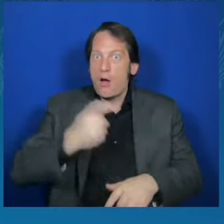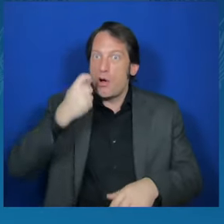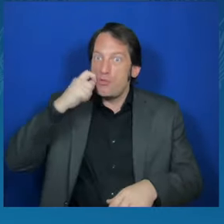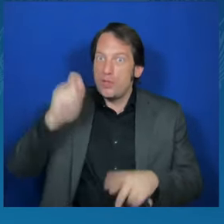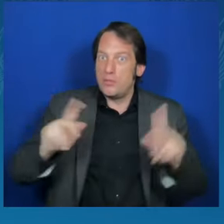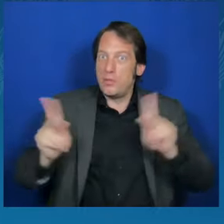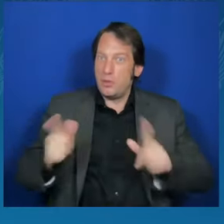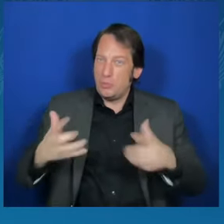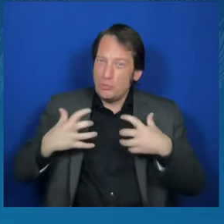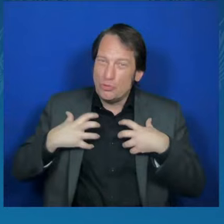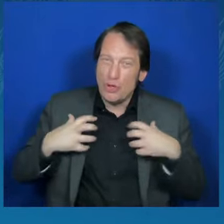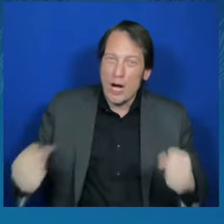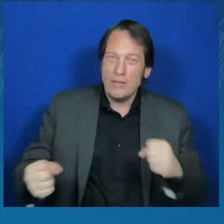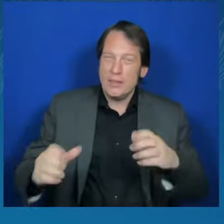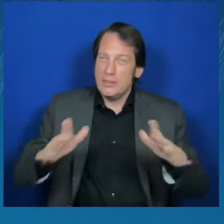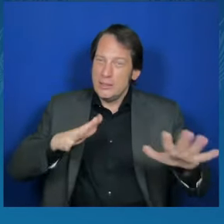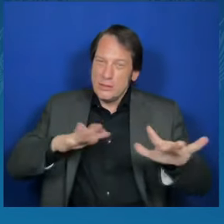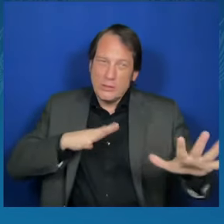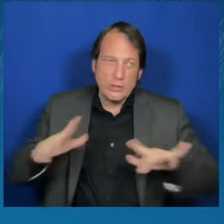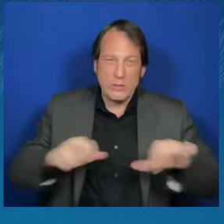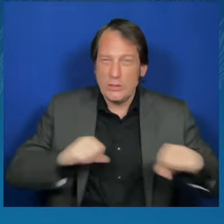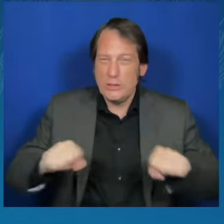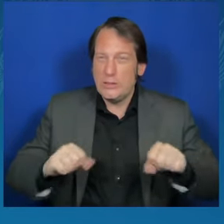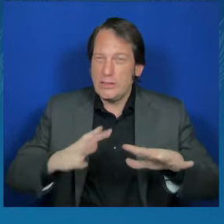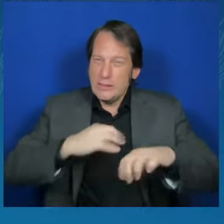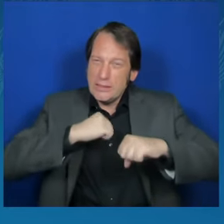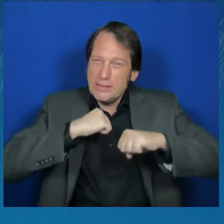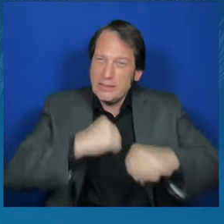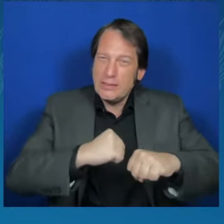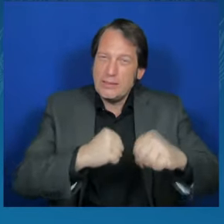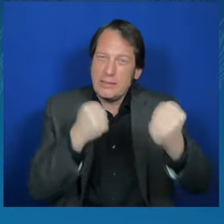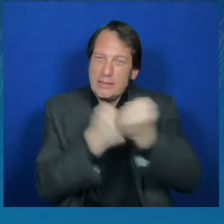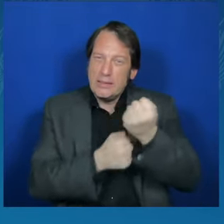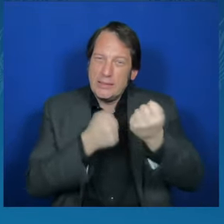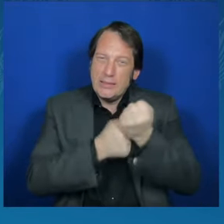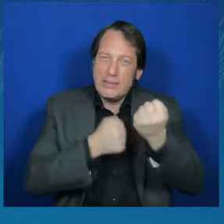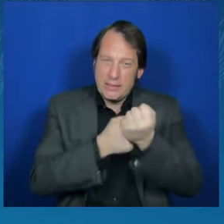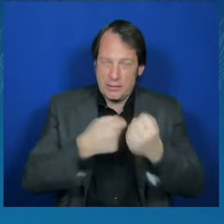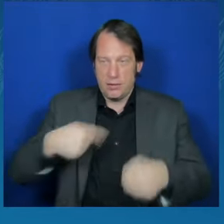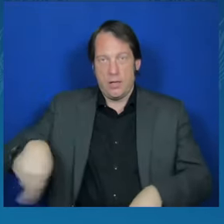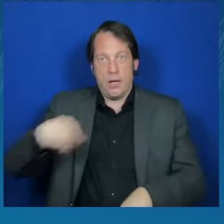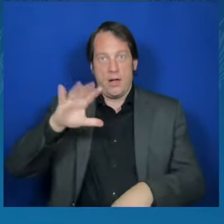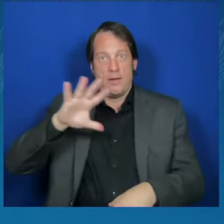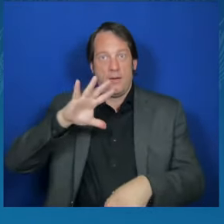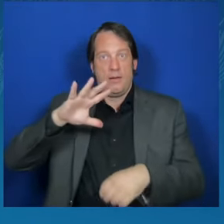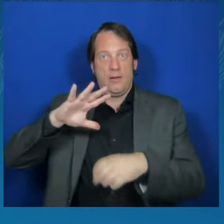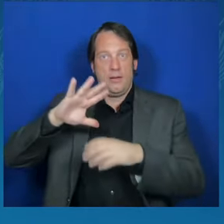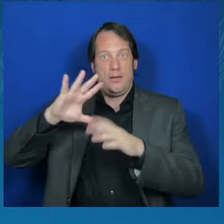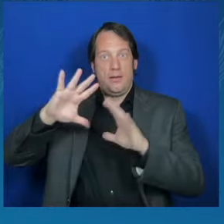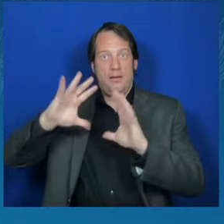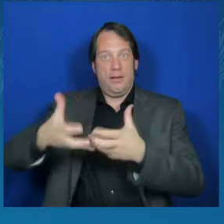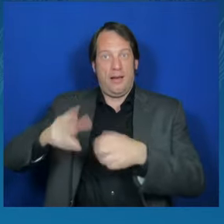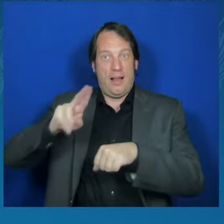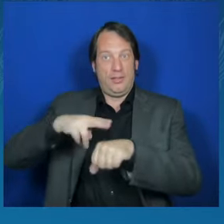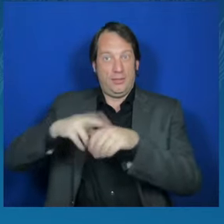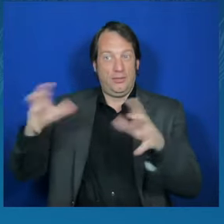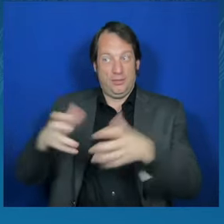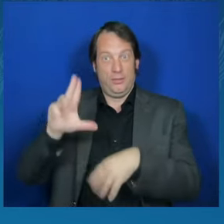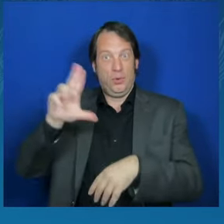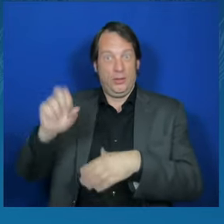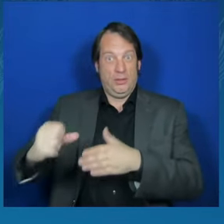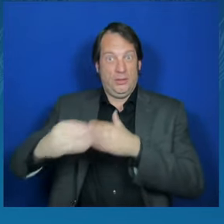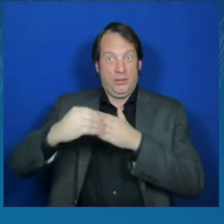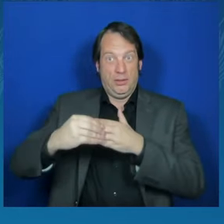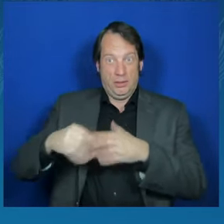and strong. President Zelensky, that is a testament, as I've said, to your extraordinary leadership and the determination of the